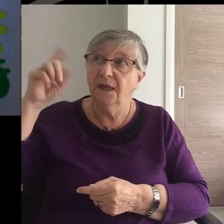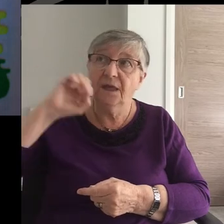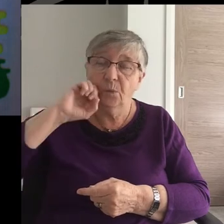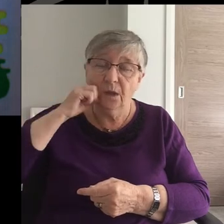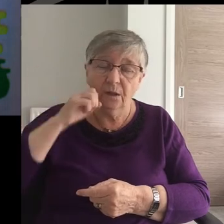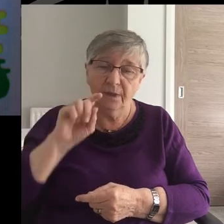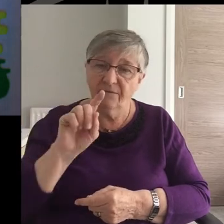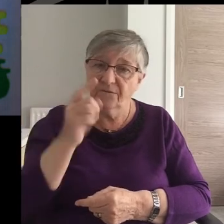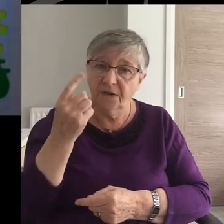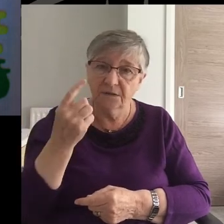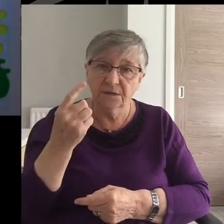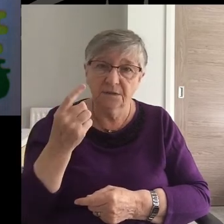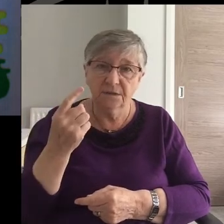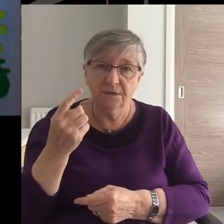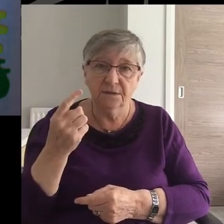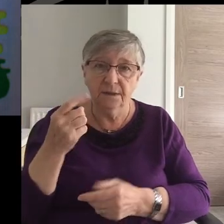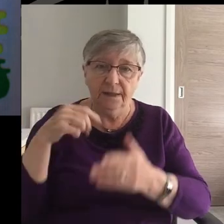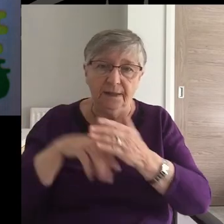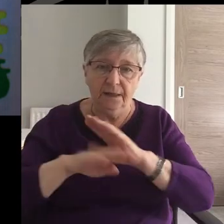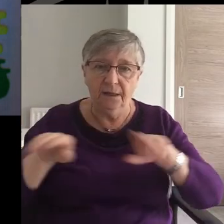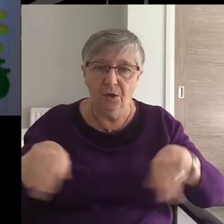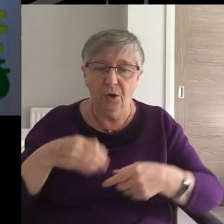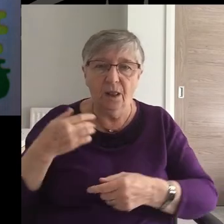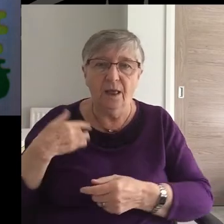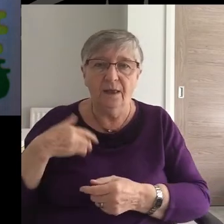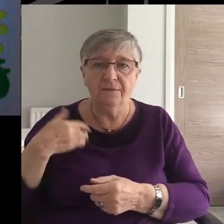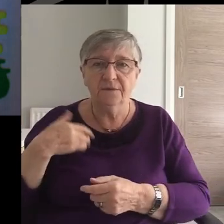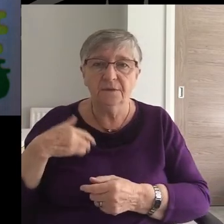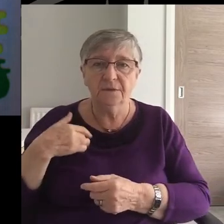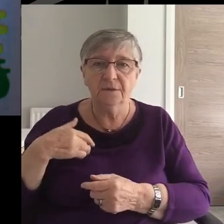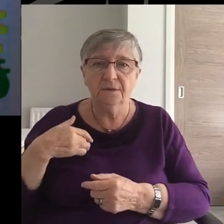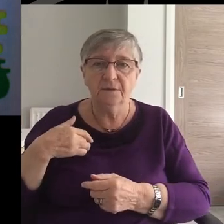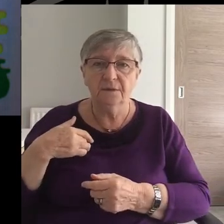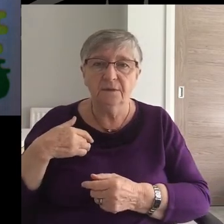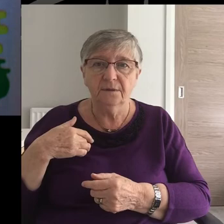that he would be first in our lives,